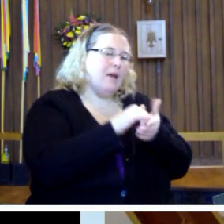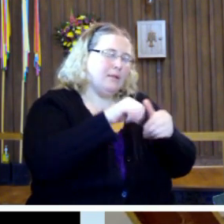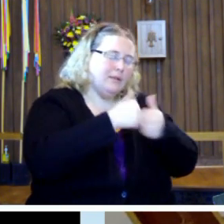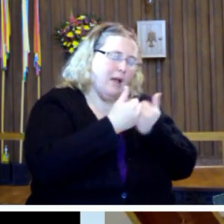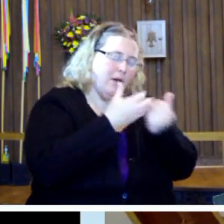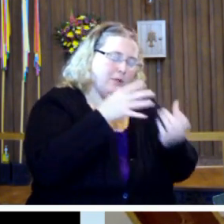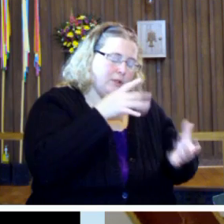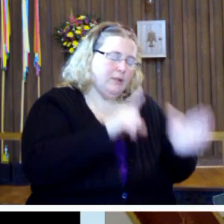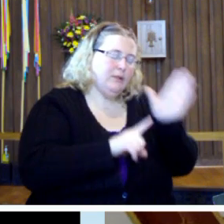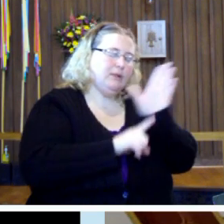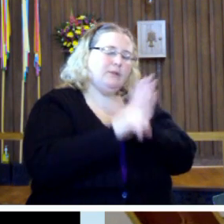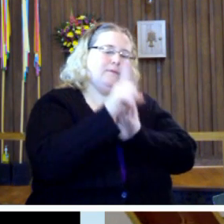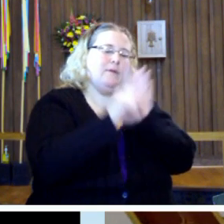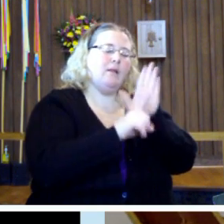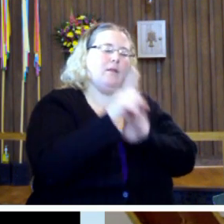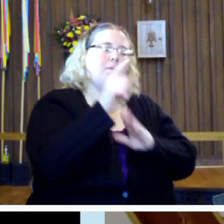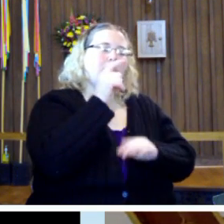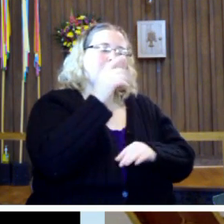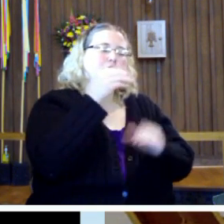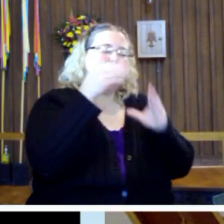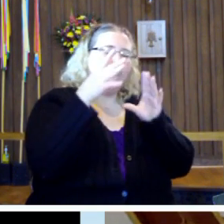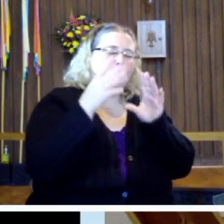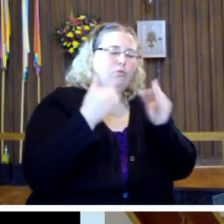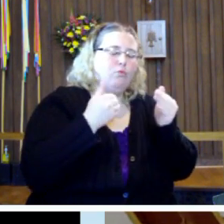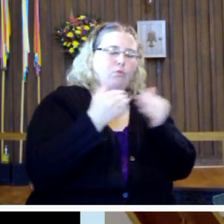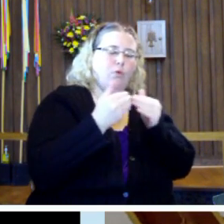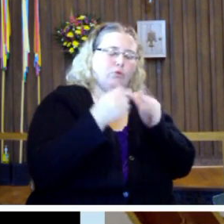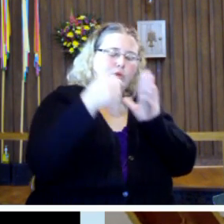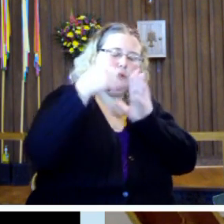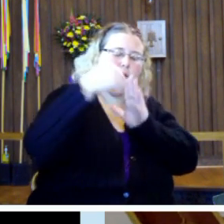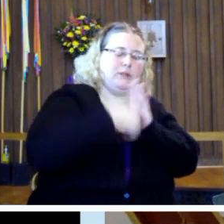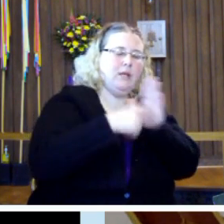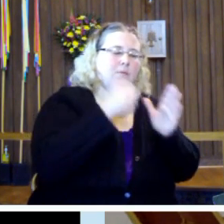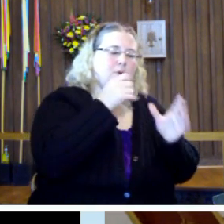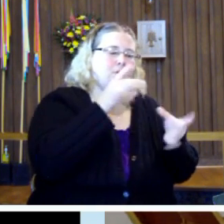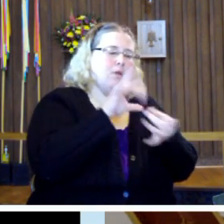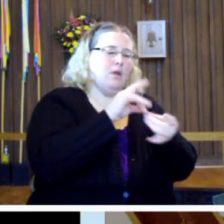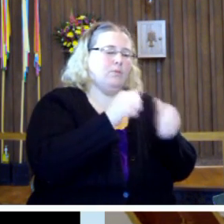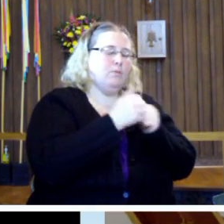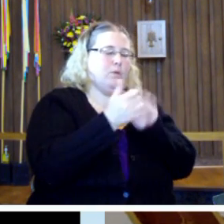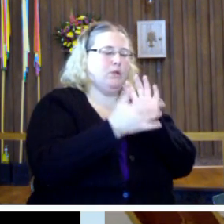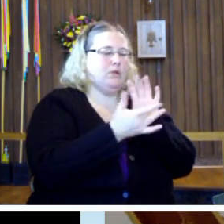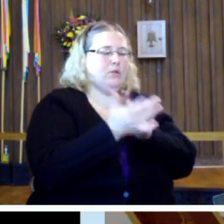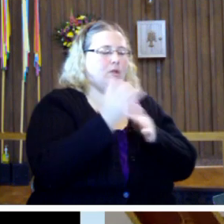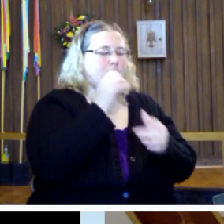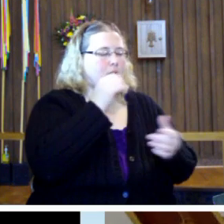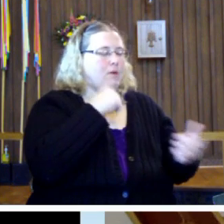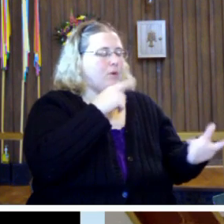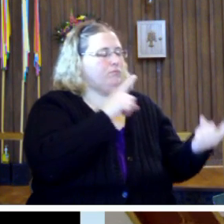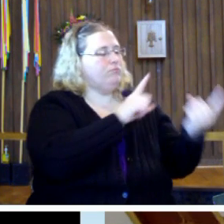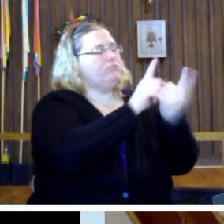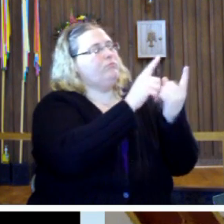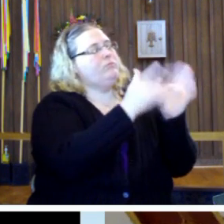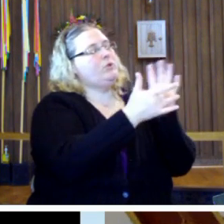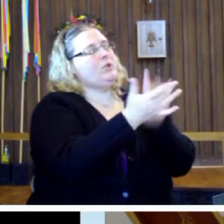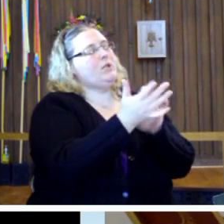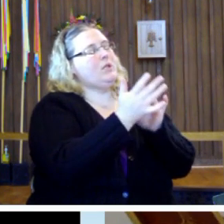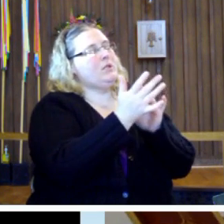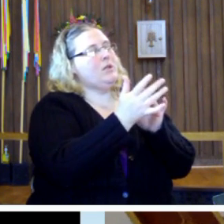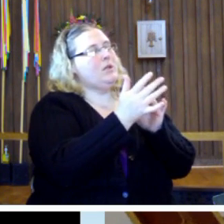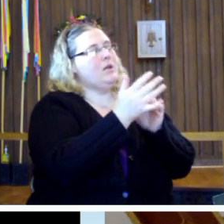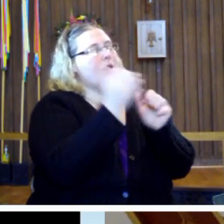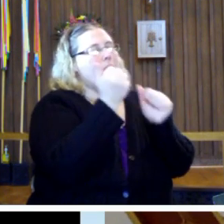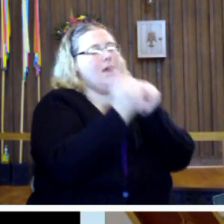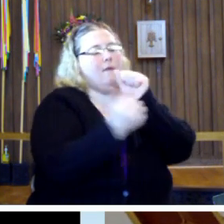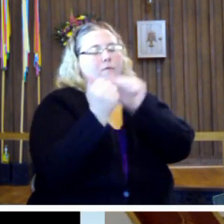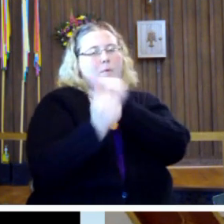we develop a closer and deeper relationship with Jesus. And we encounter Jesus in